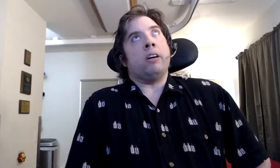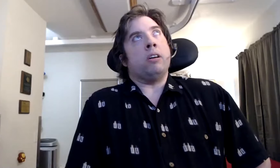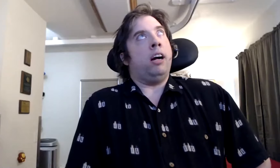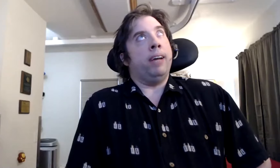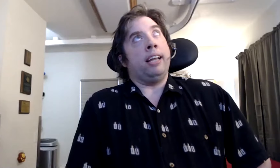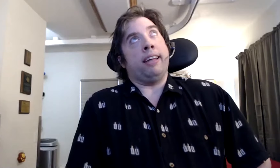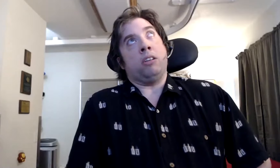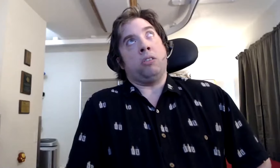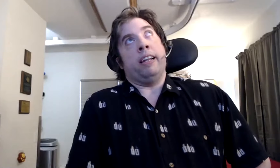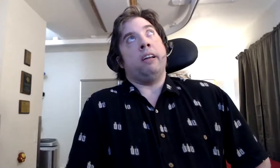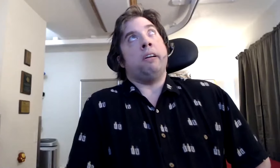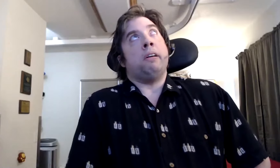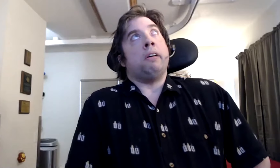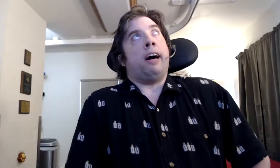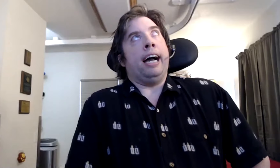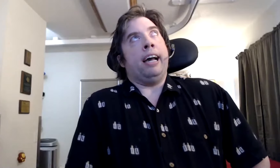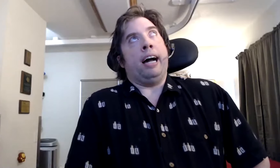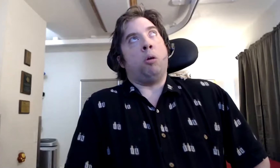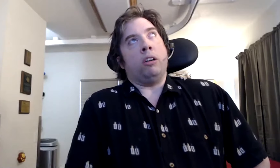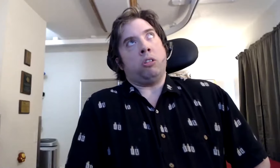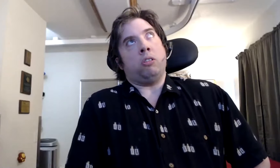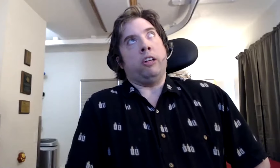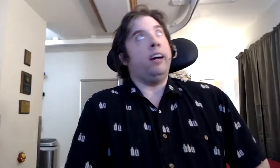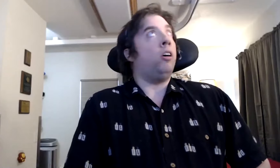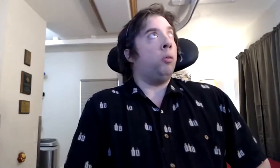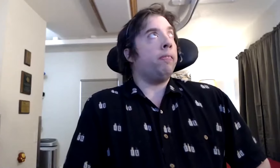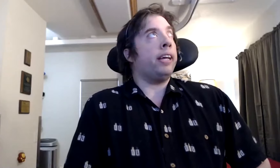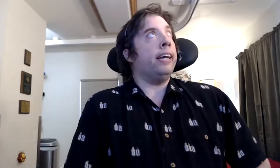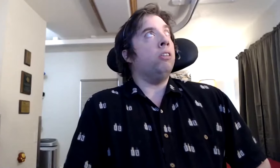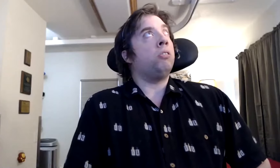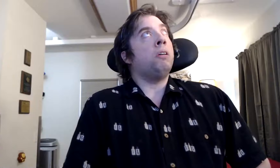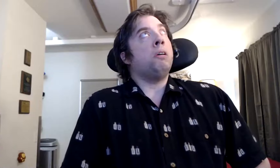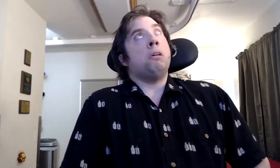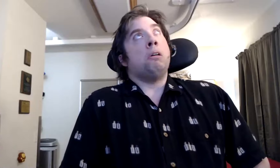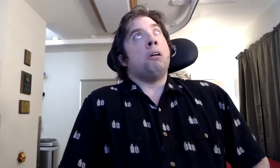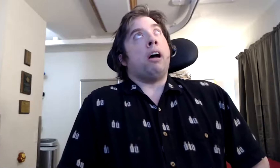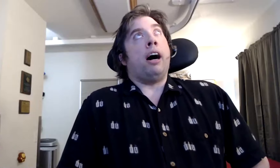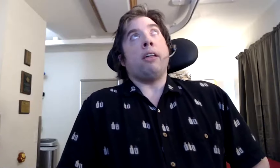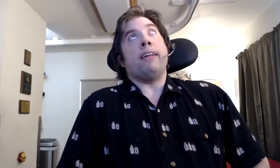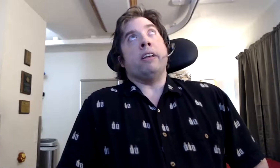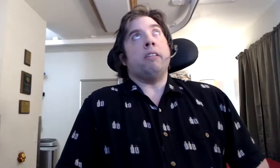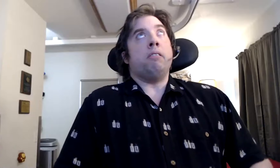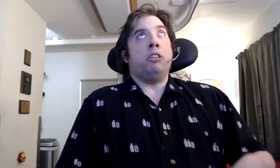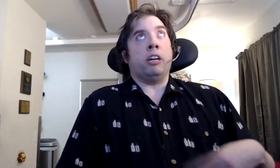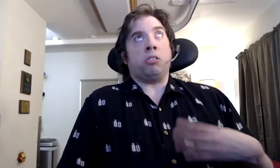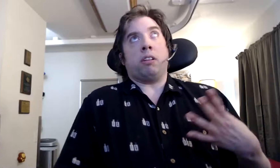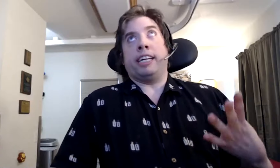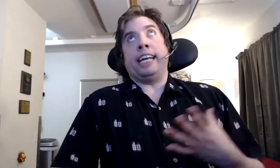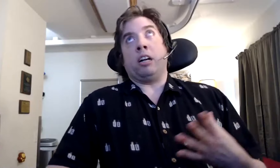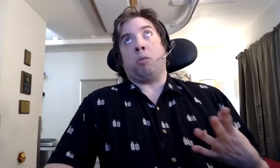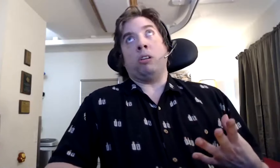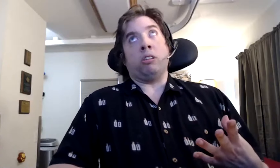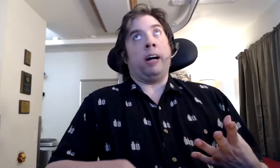one of the other main things that I want to know is other than just